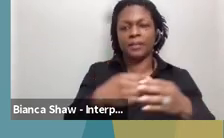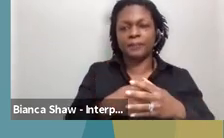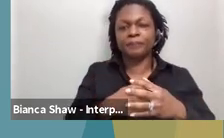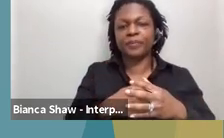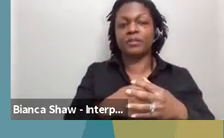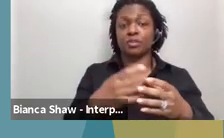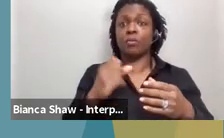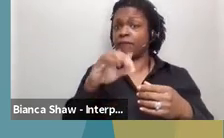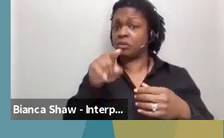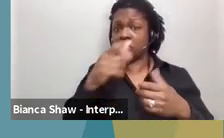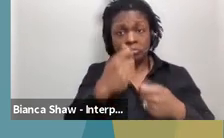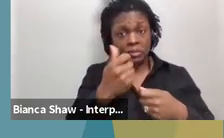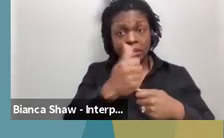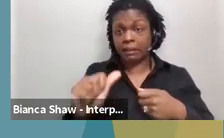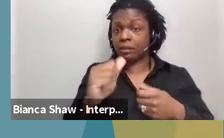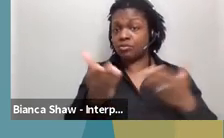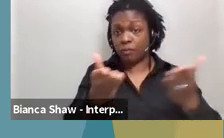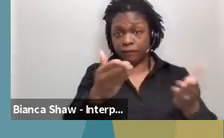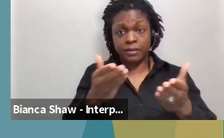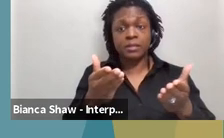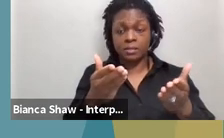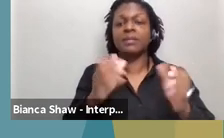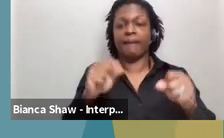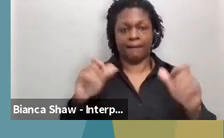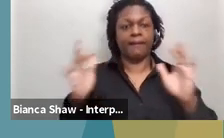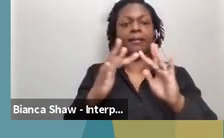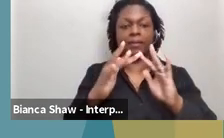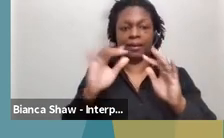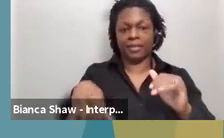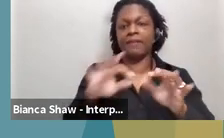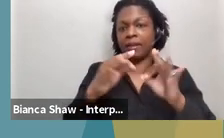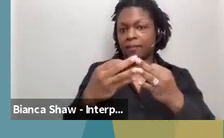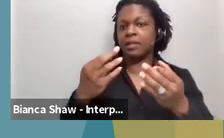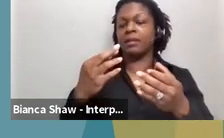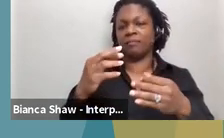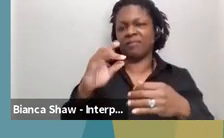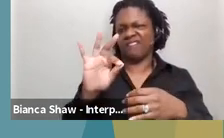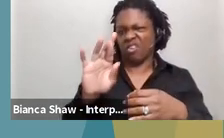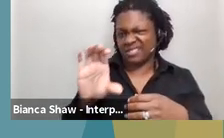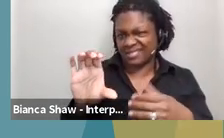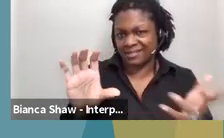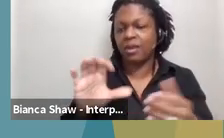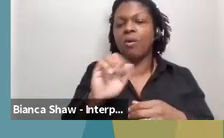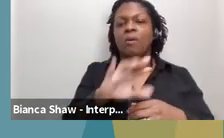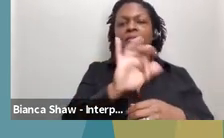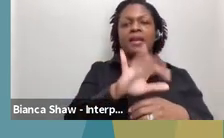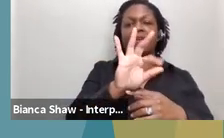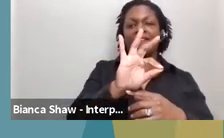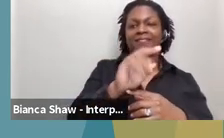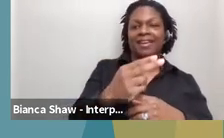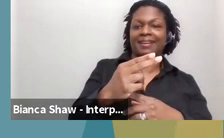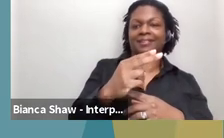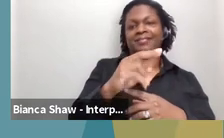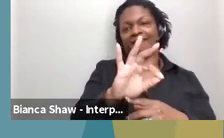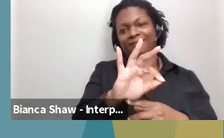in any of those services, please contact the Family Resource Center or, uh, your local Families Helping Families Center for more information.